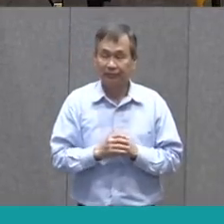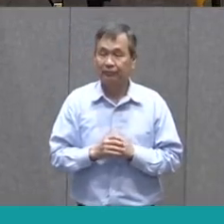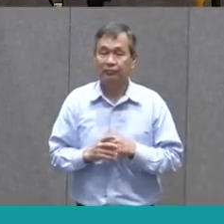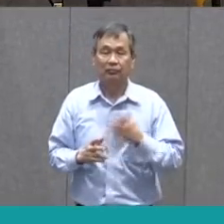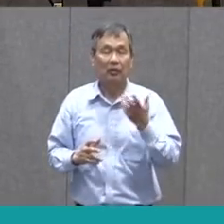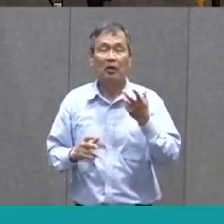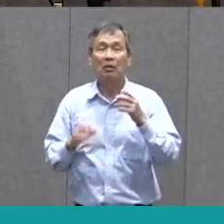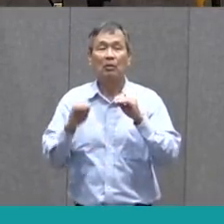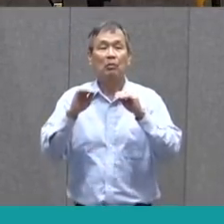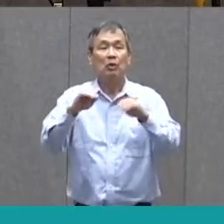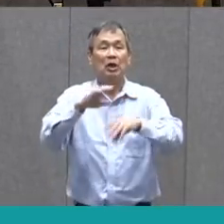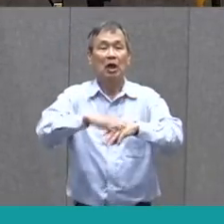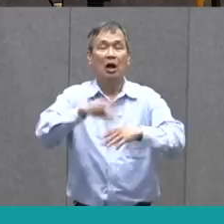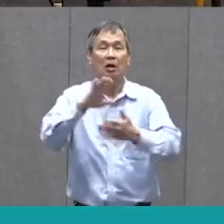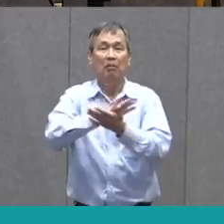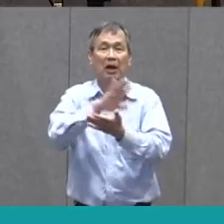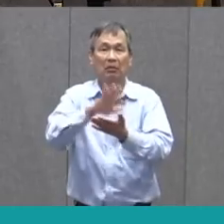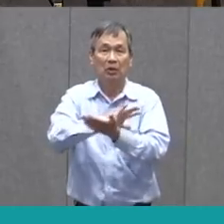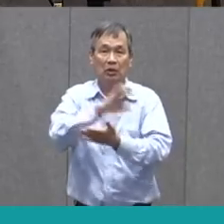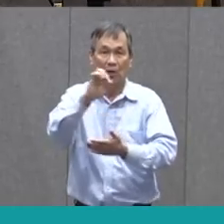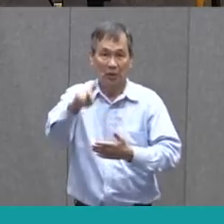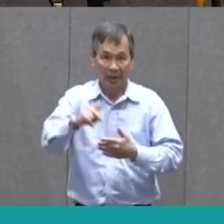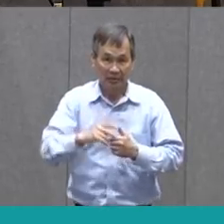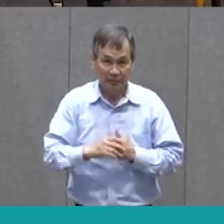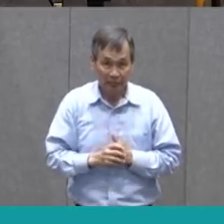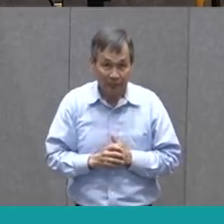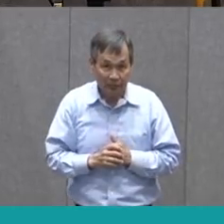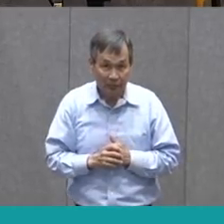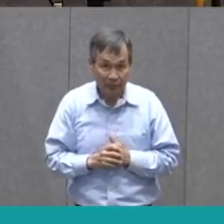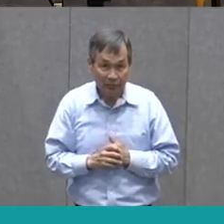on a half piece of paper, so you're ready to write with us.